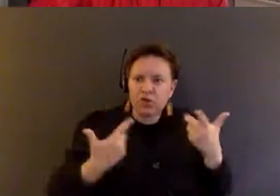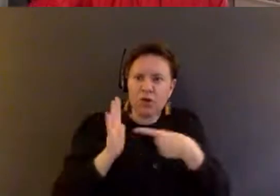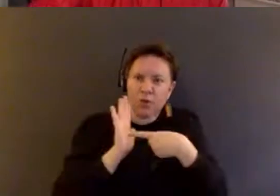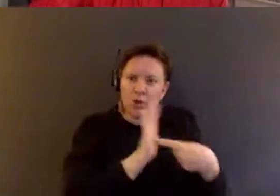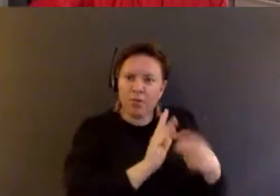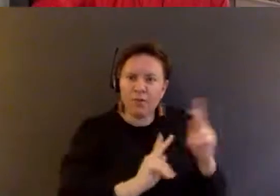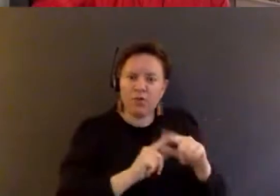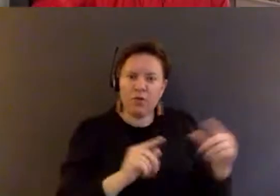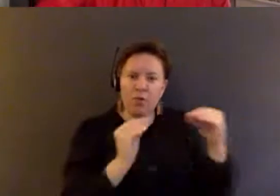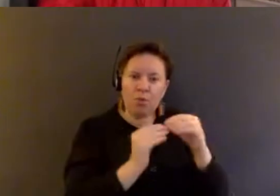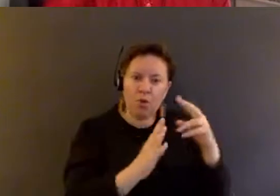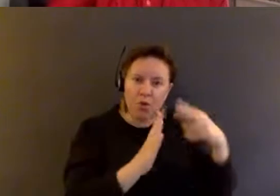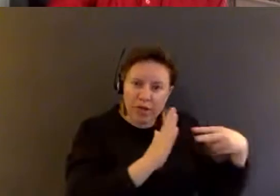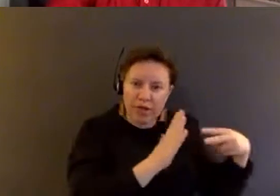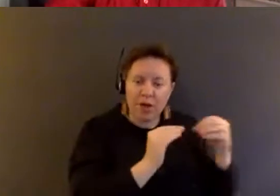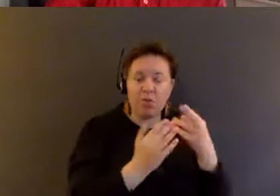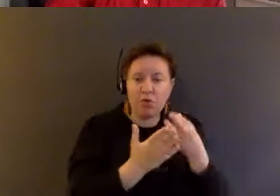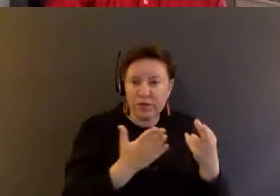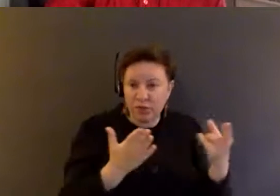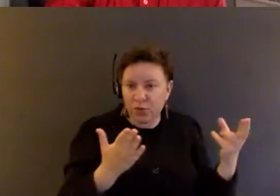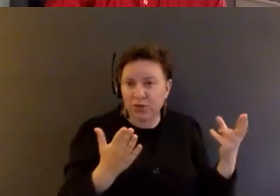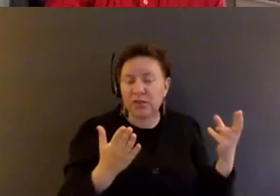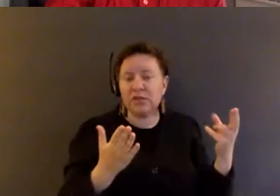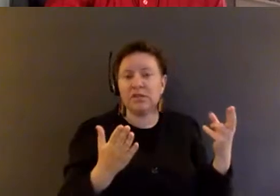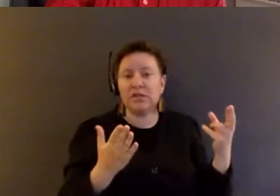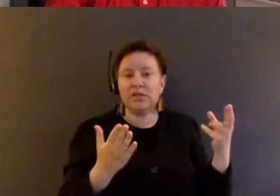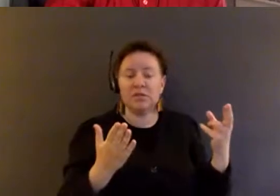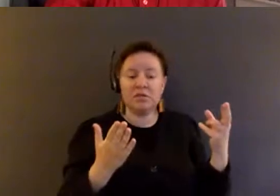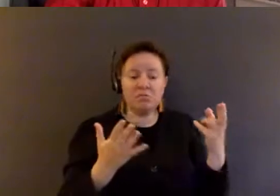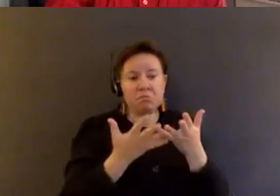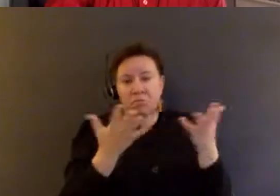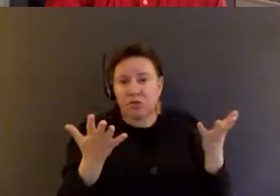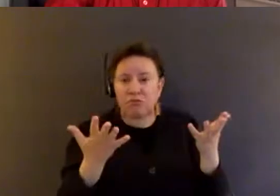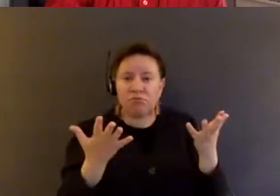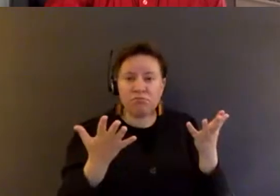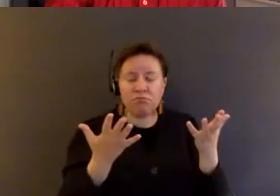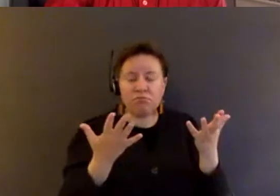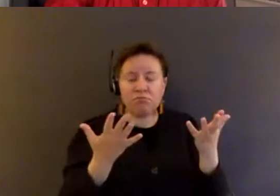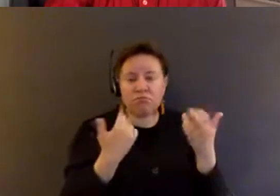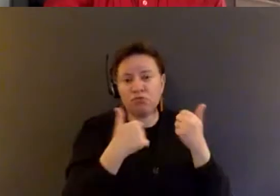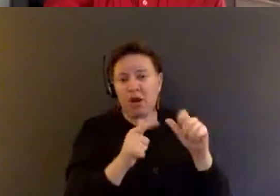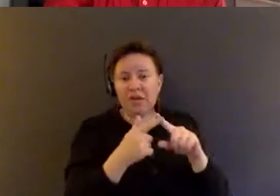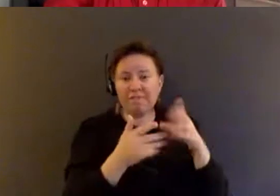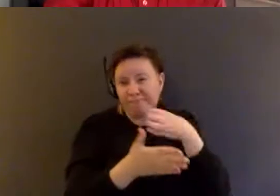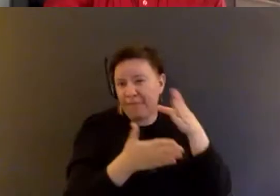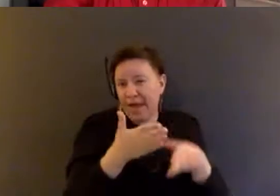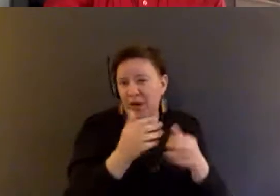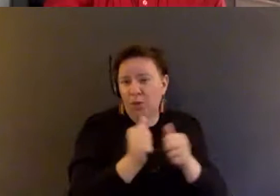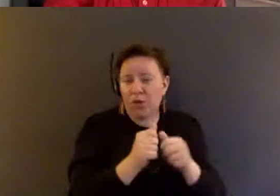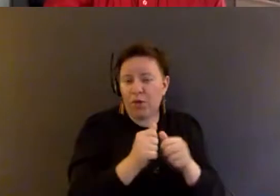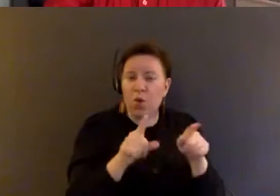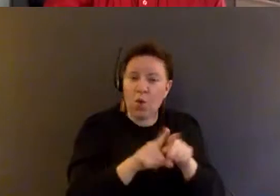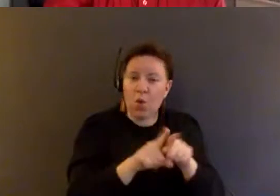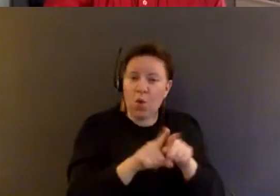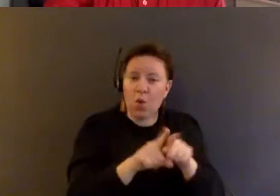or more resources. Um, just, um, just trying to, to, to end with also pointing. Cause I